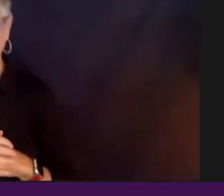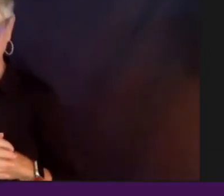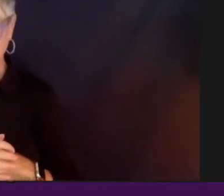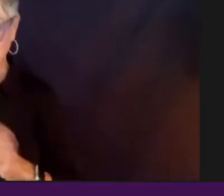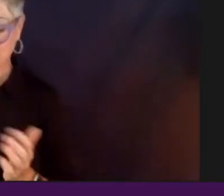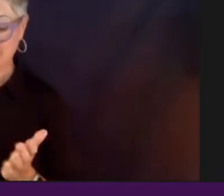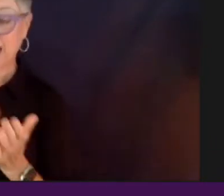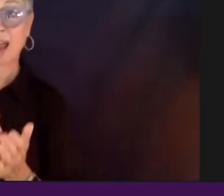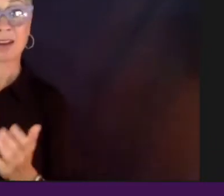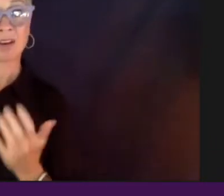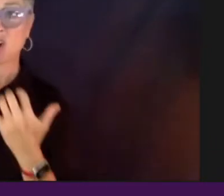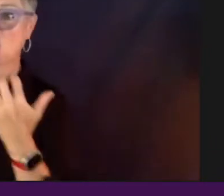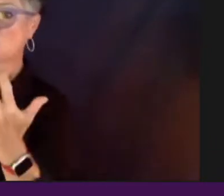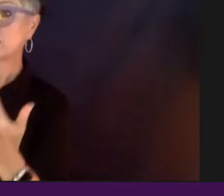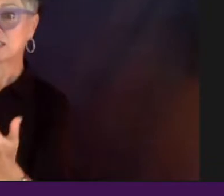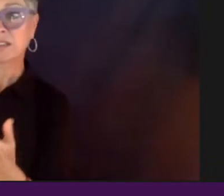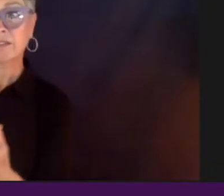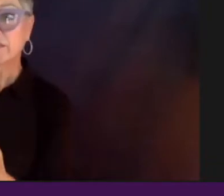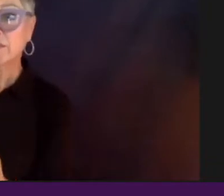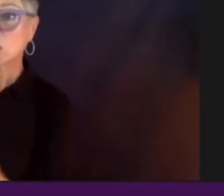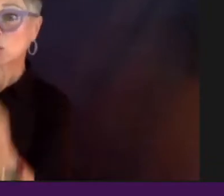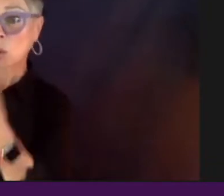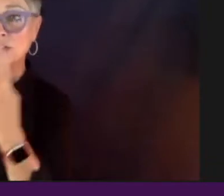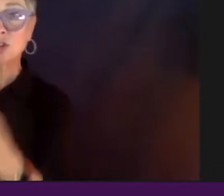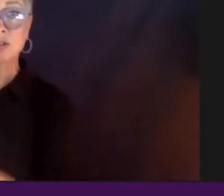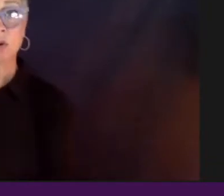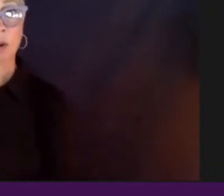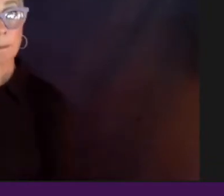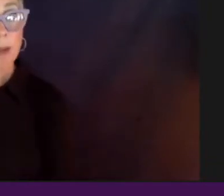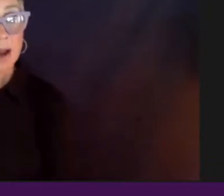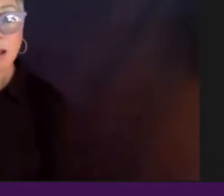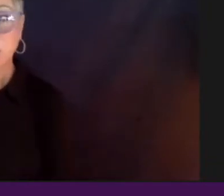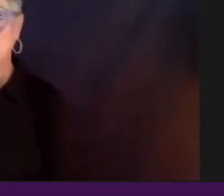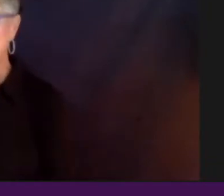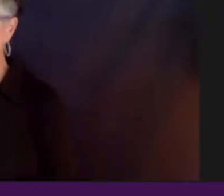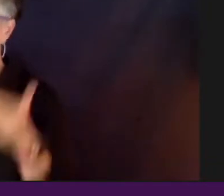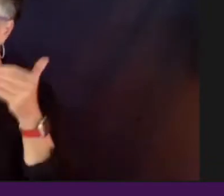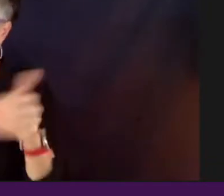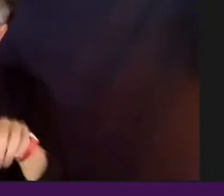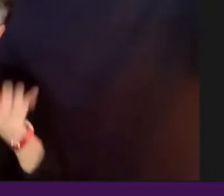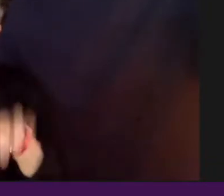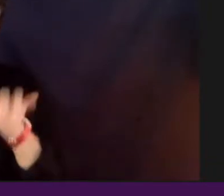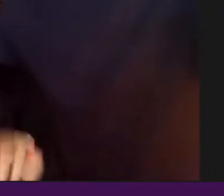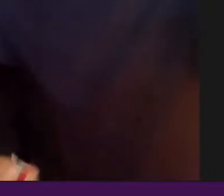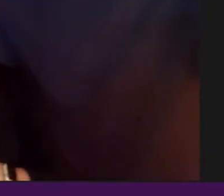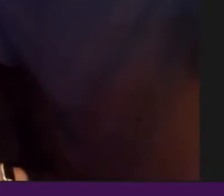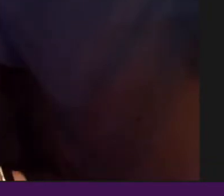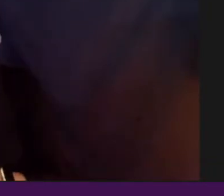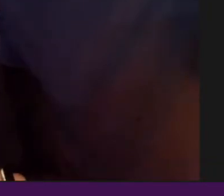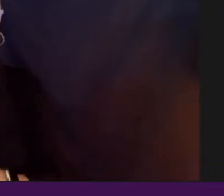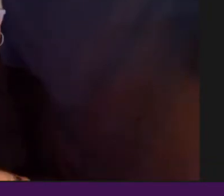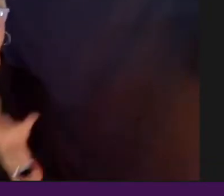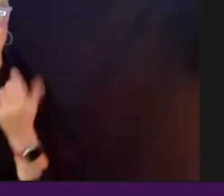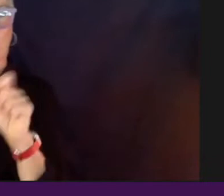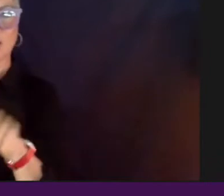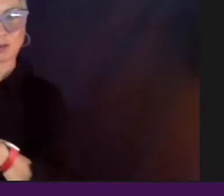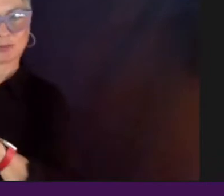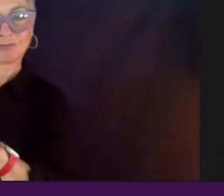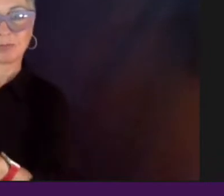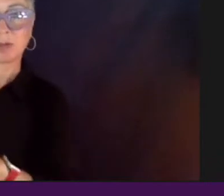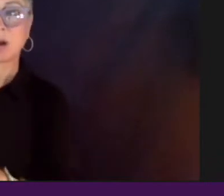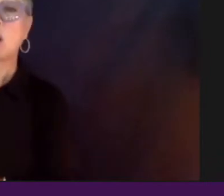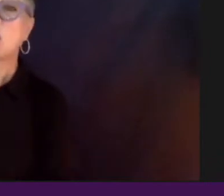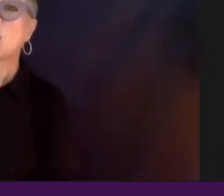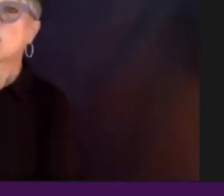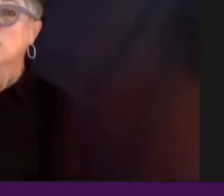members, please, if you have questions for Michael and Ben, pop them in the chat. We'll try to get to them at the very end of, uh, the conversations. If I could